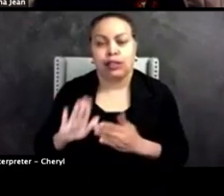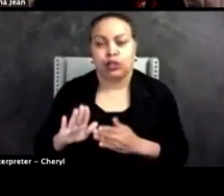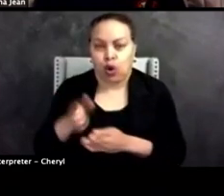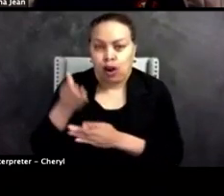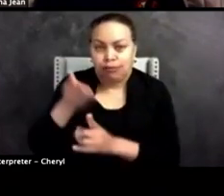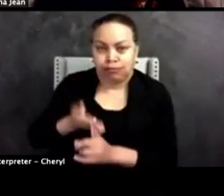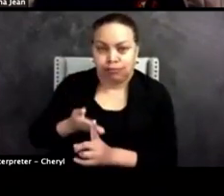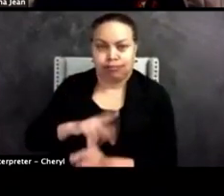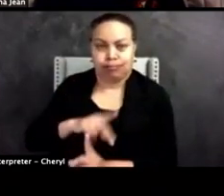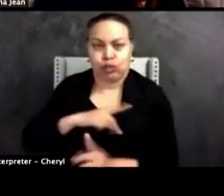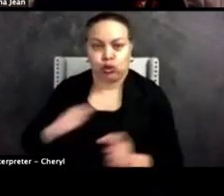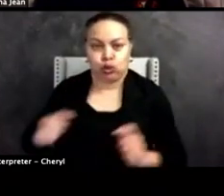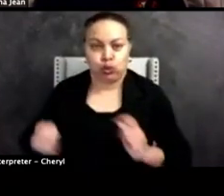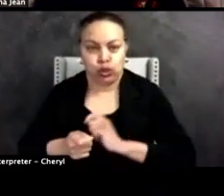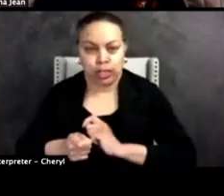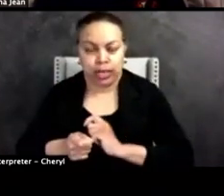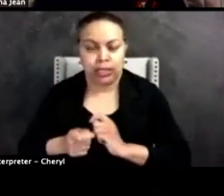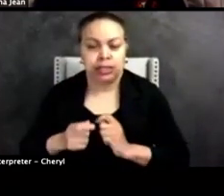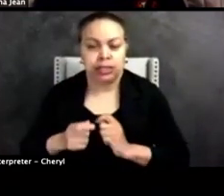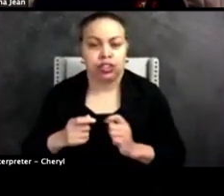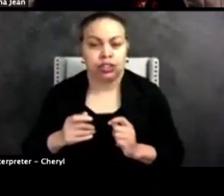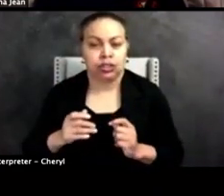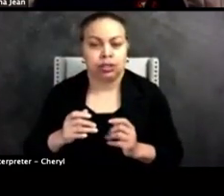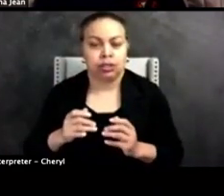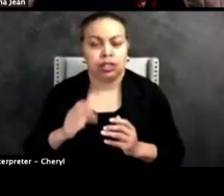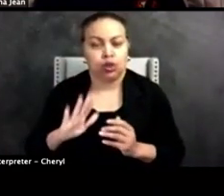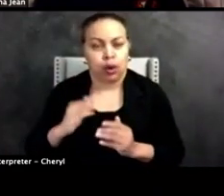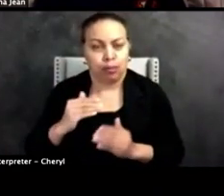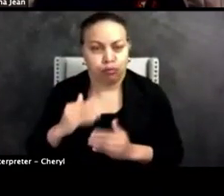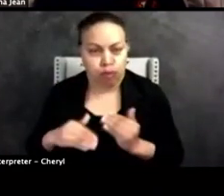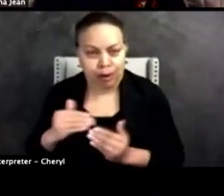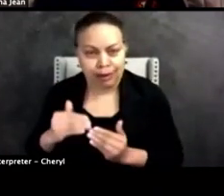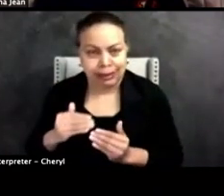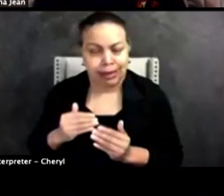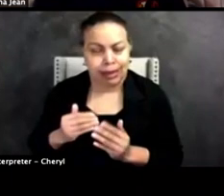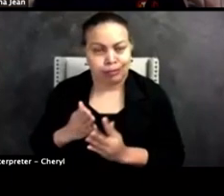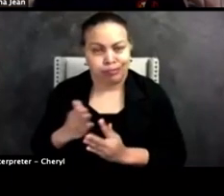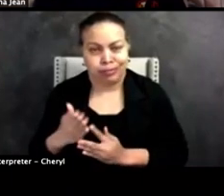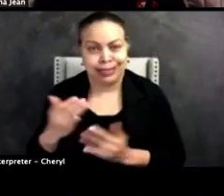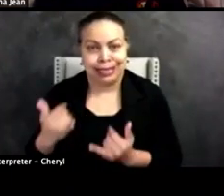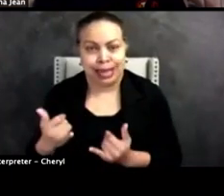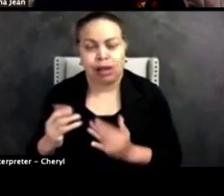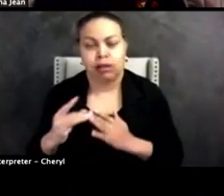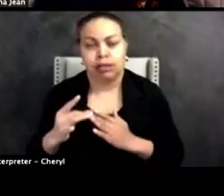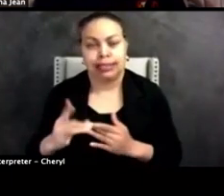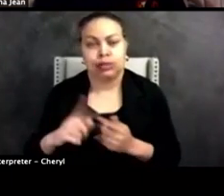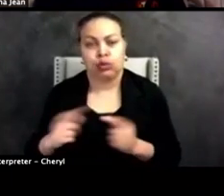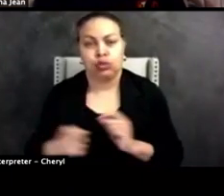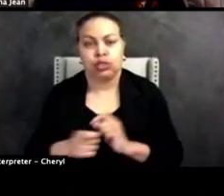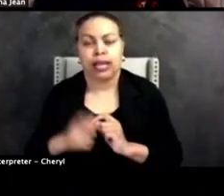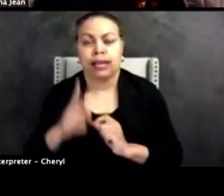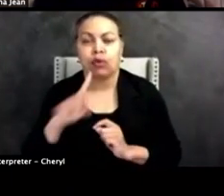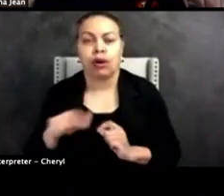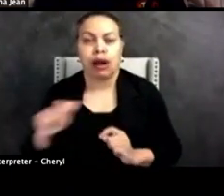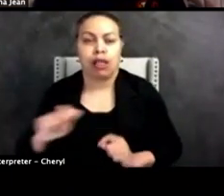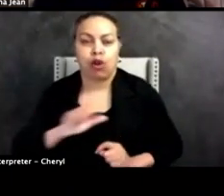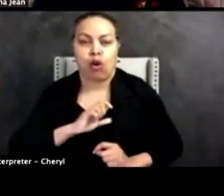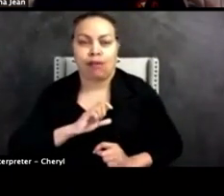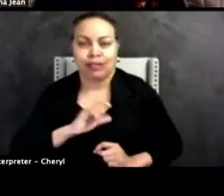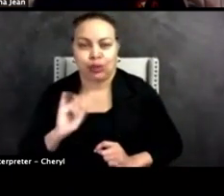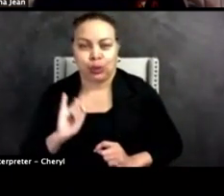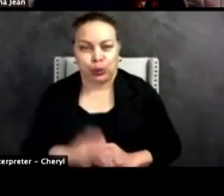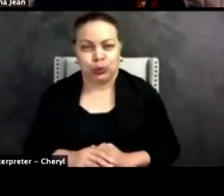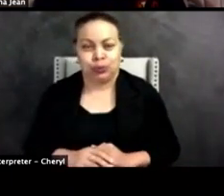personal change, that is your process you're going through, but that it leads to change in other officers. I will say this again,